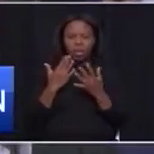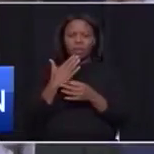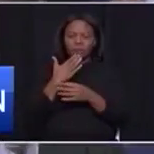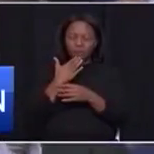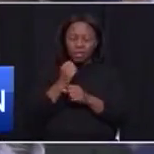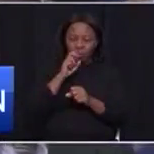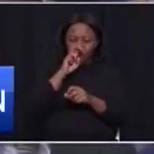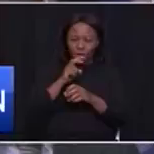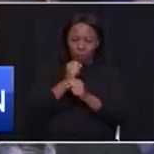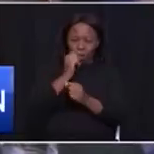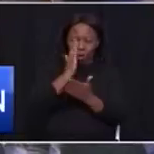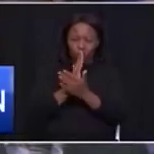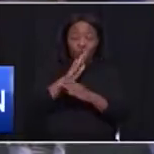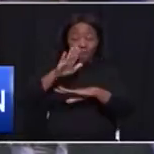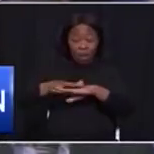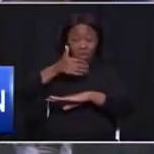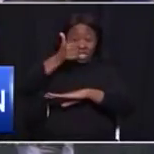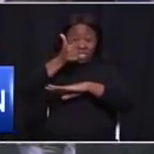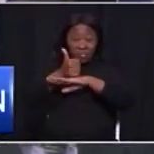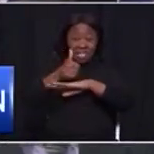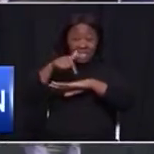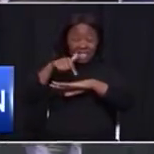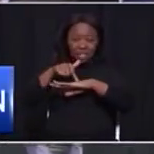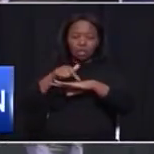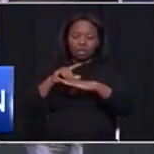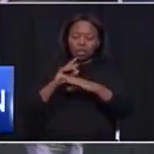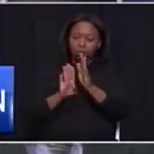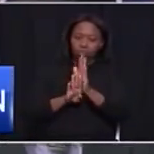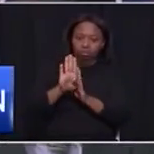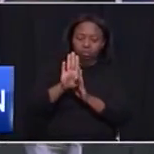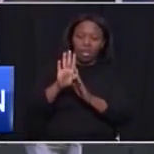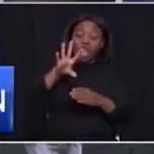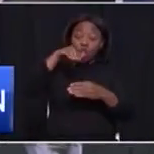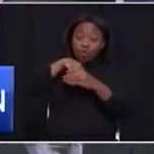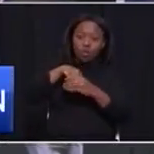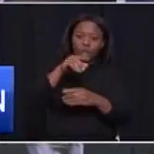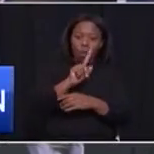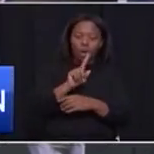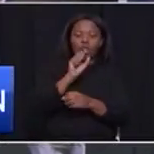we improve foundation phases, including grade 3 and grade 6.